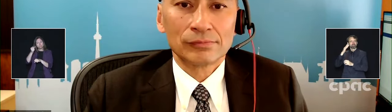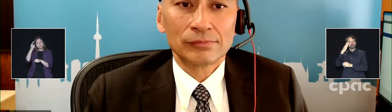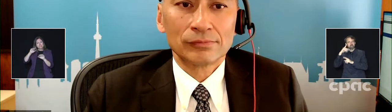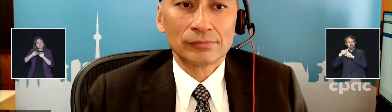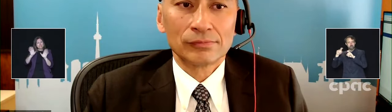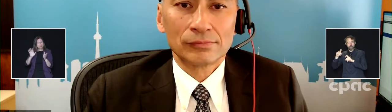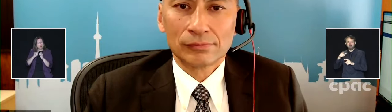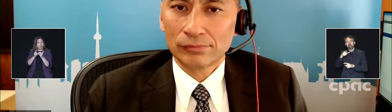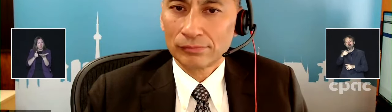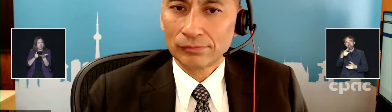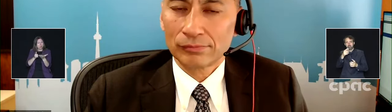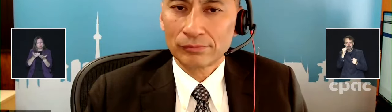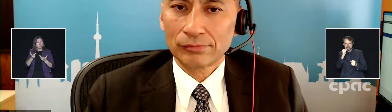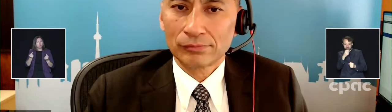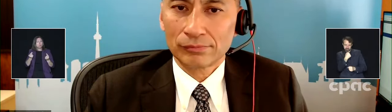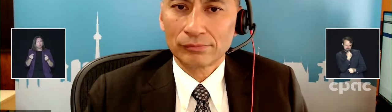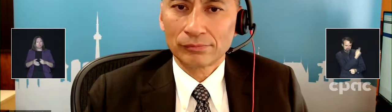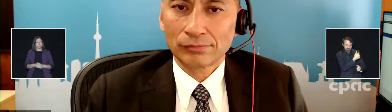booster.